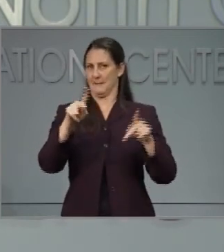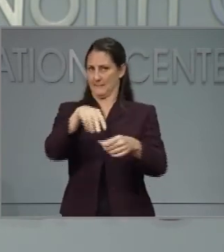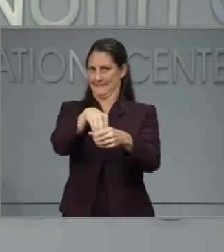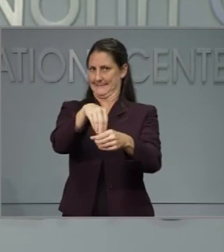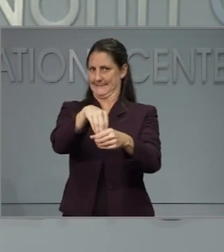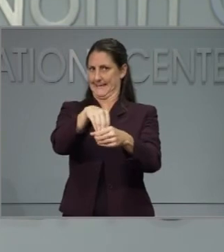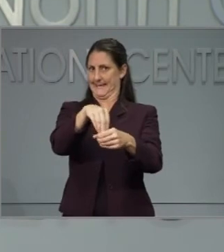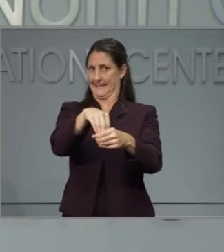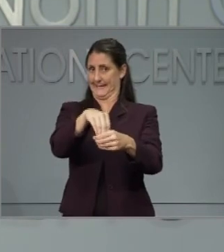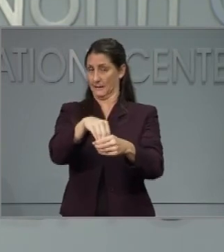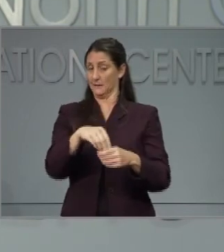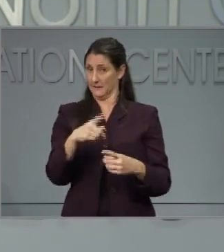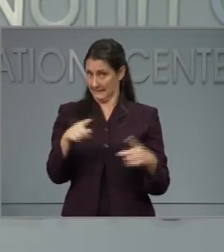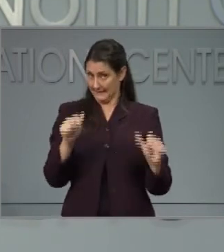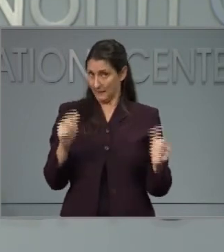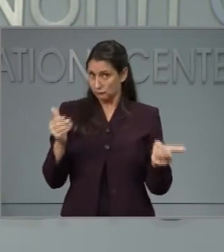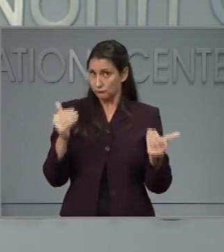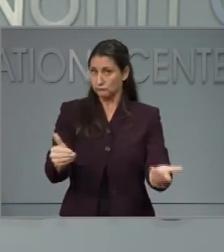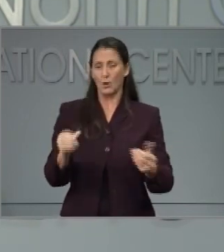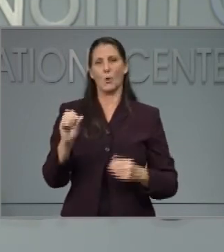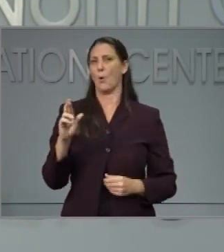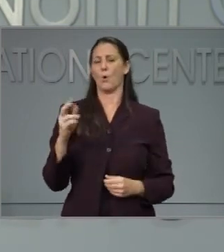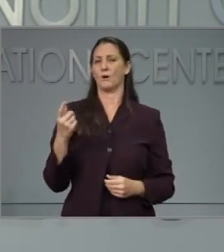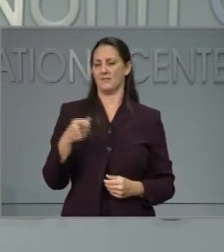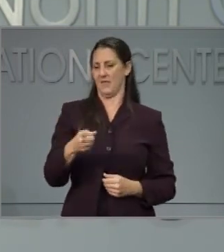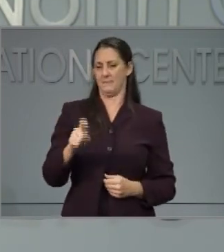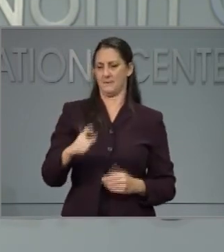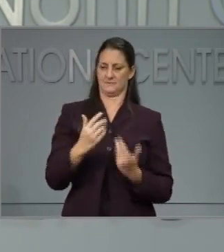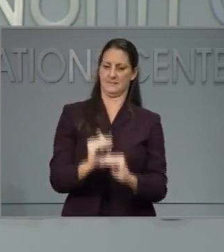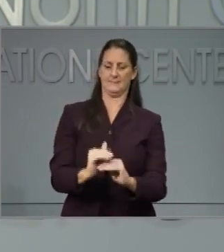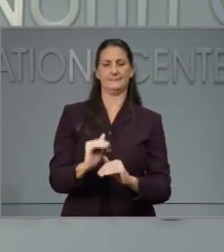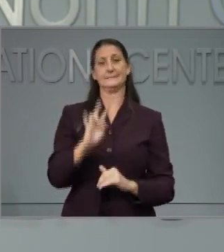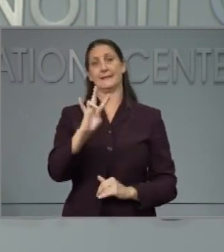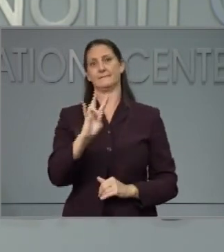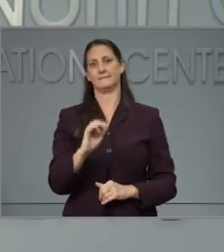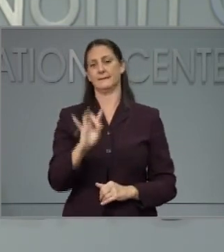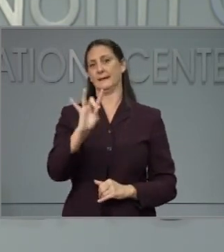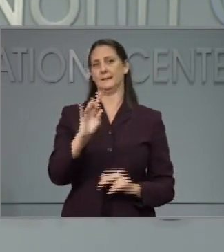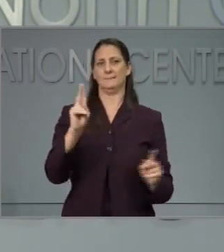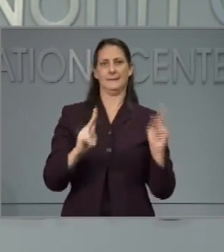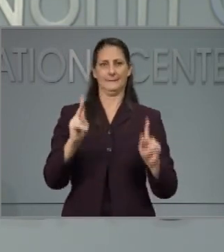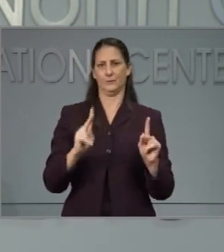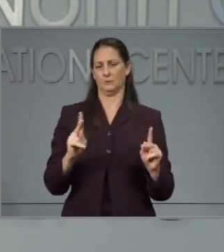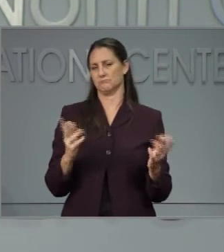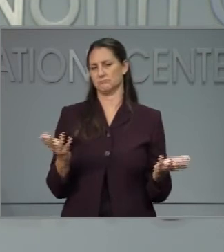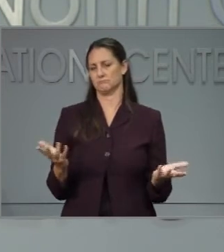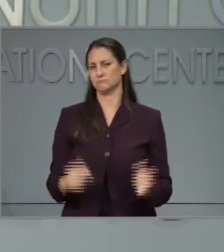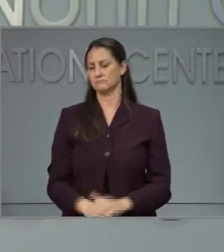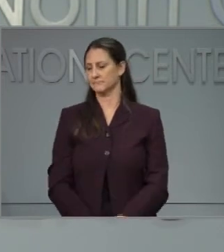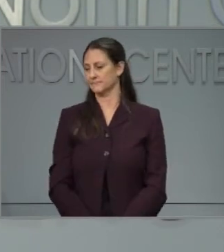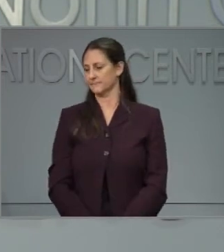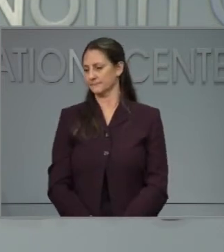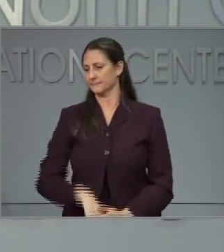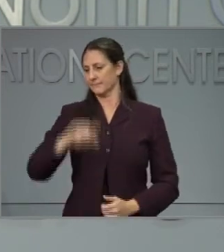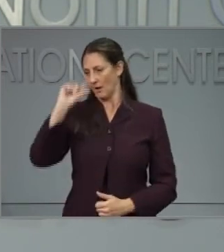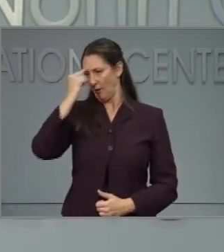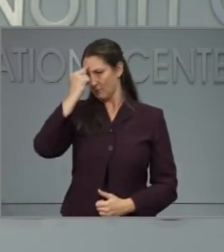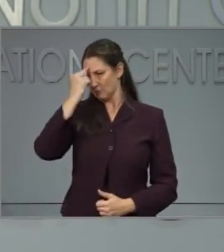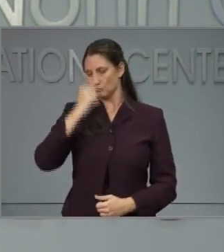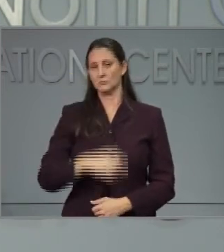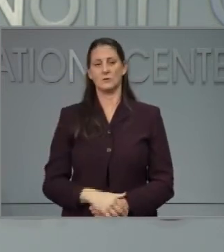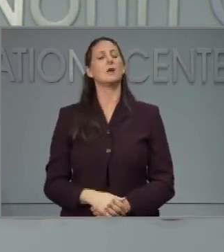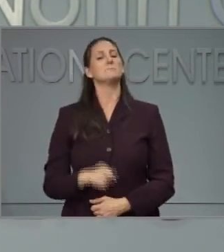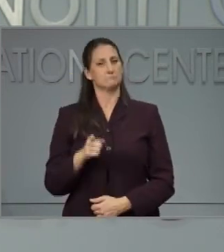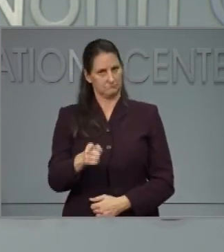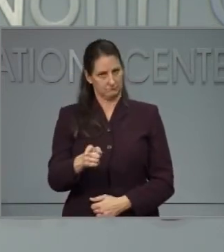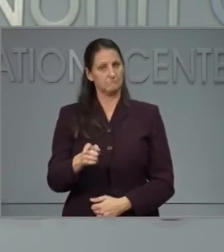operate at 30% capacity, meaning only seven or eight people in that class would have to operate at certain